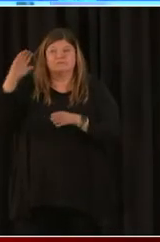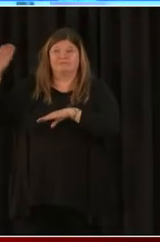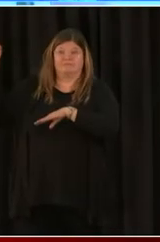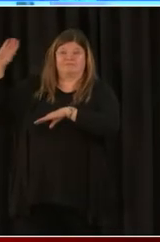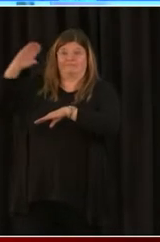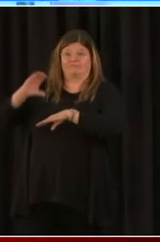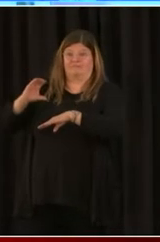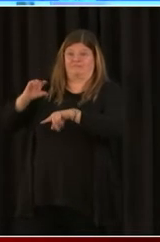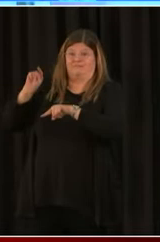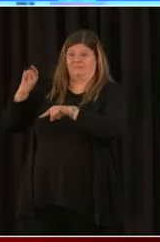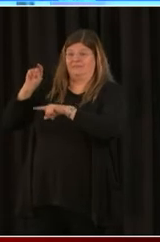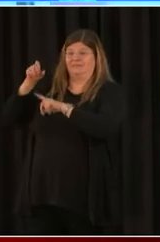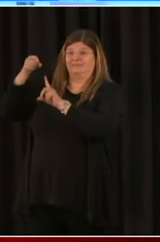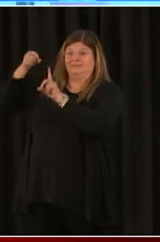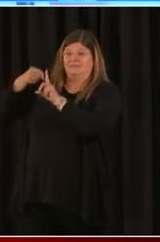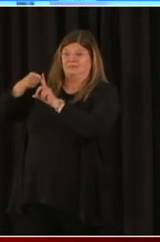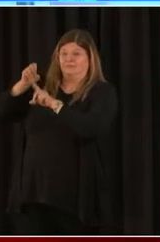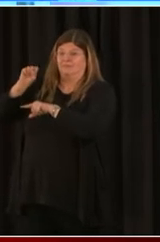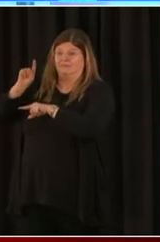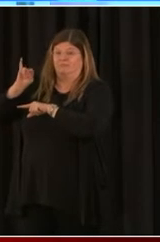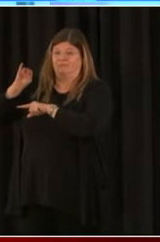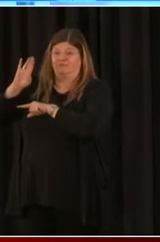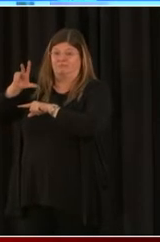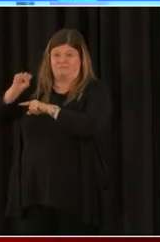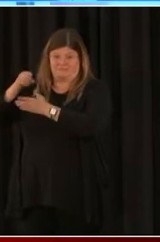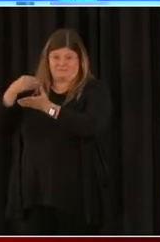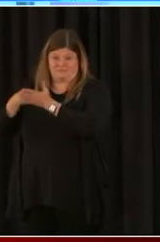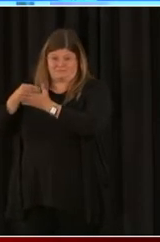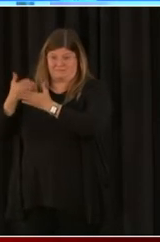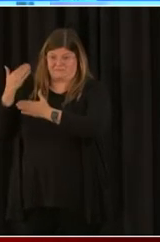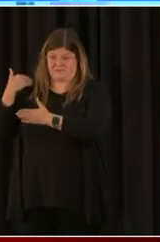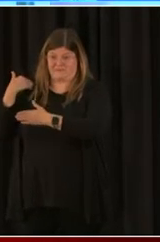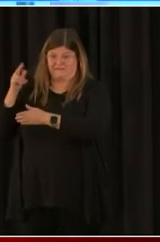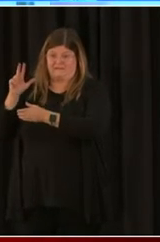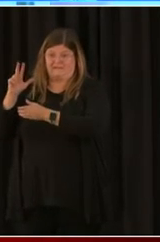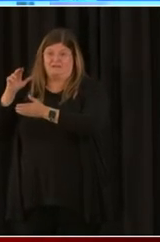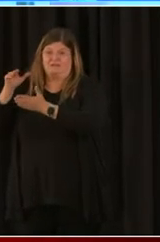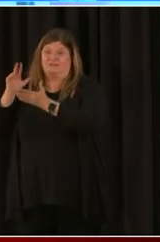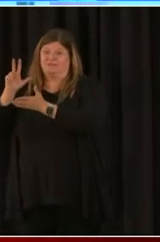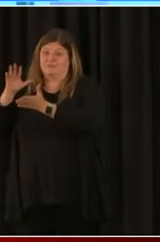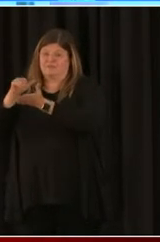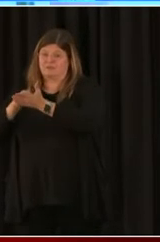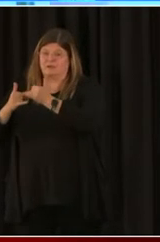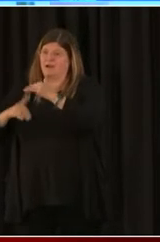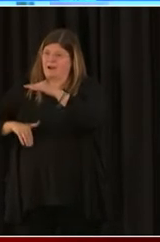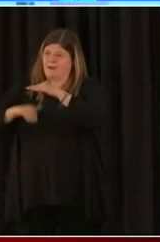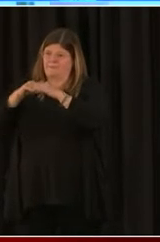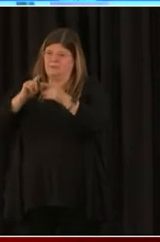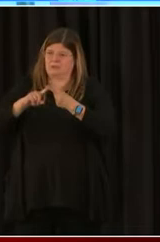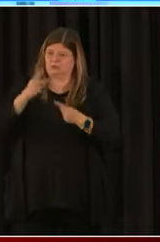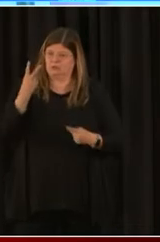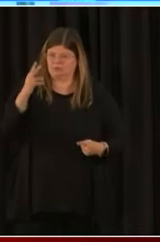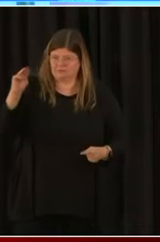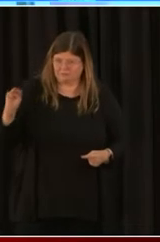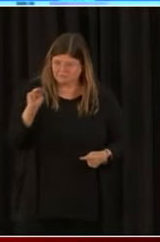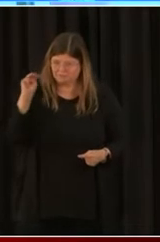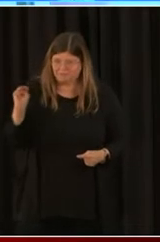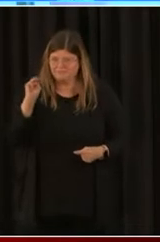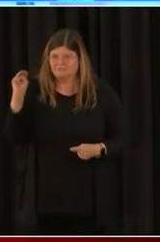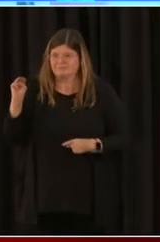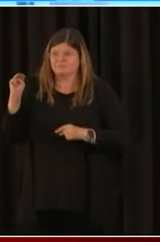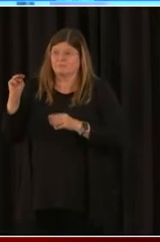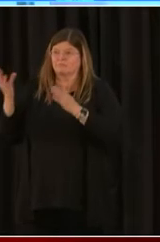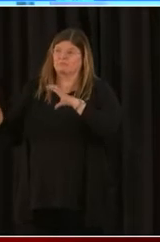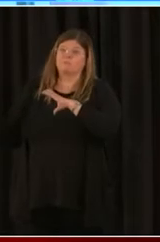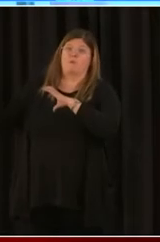,000. It can now go up to $2 million, okay? And that's key. So that's why you